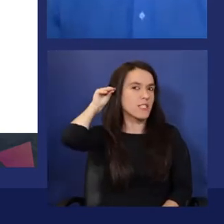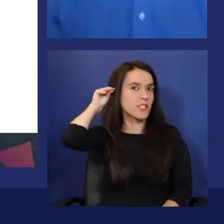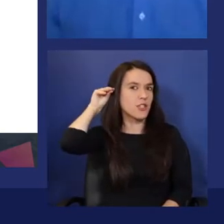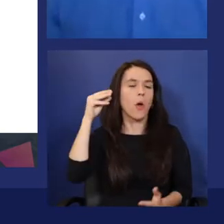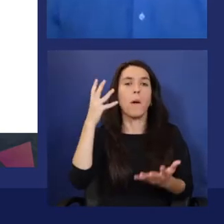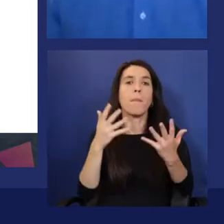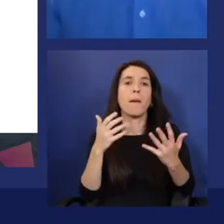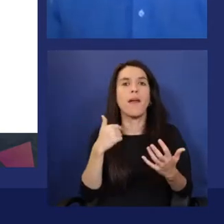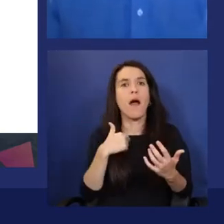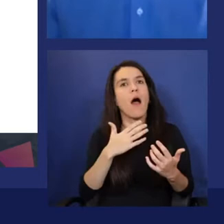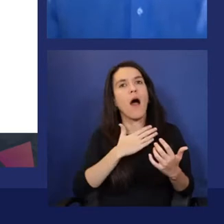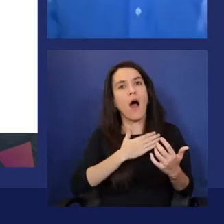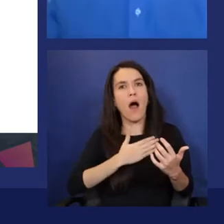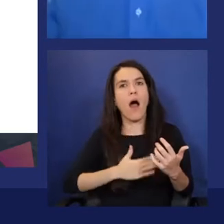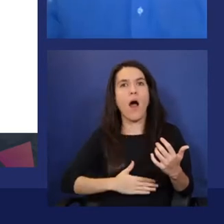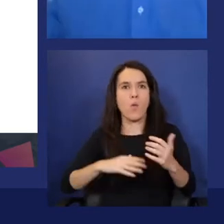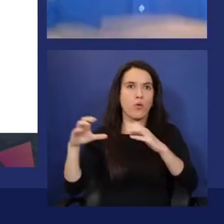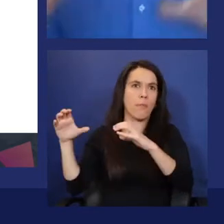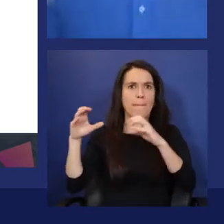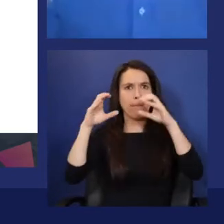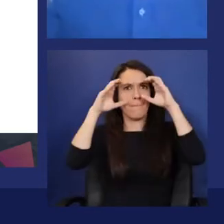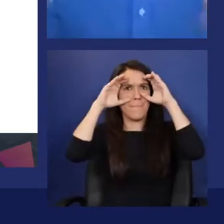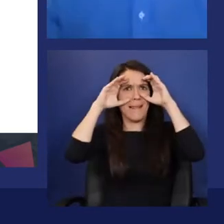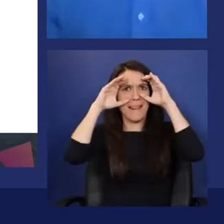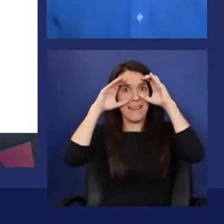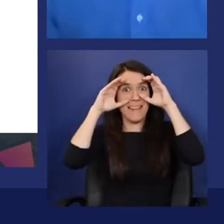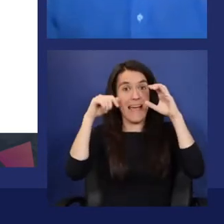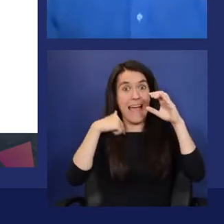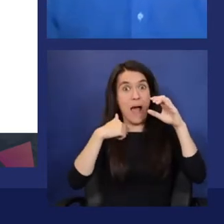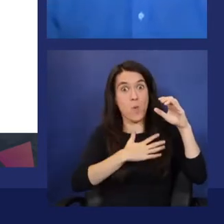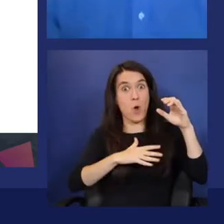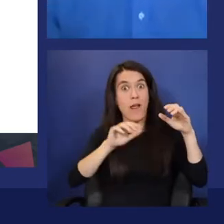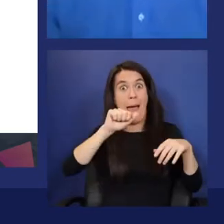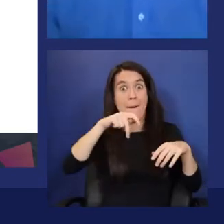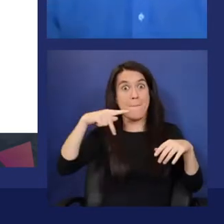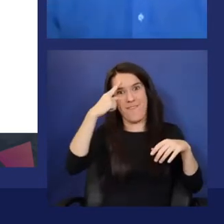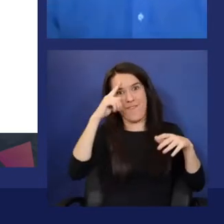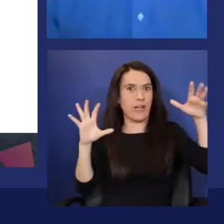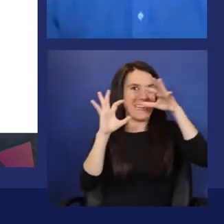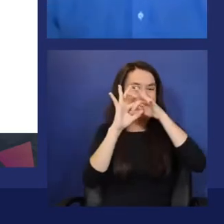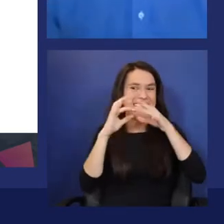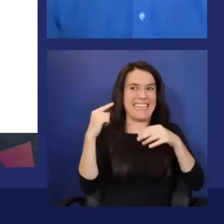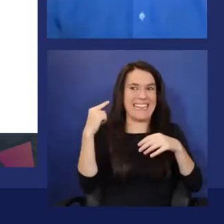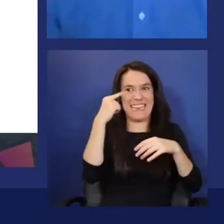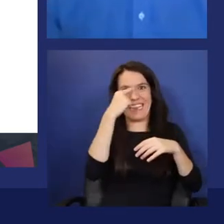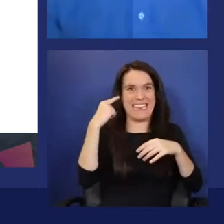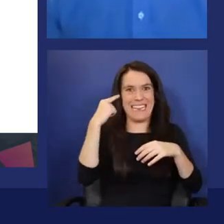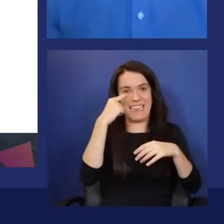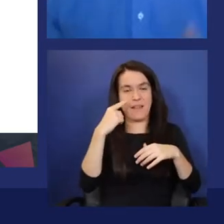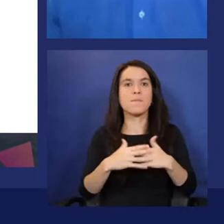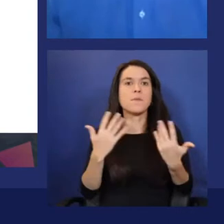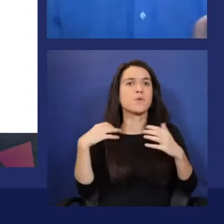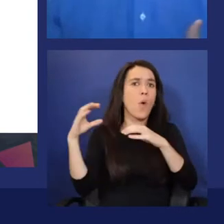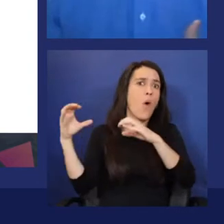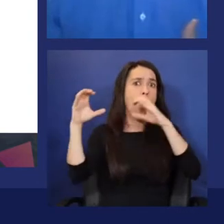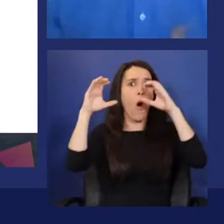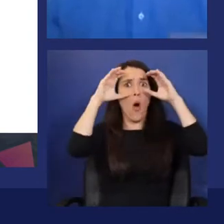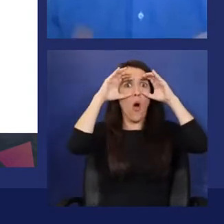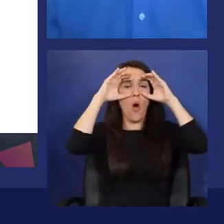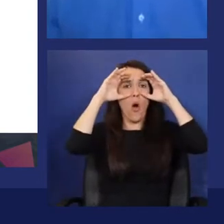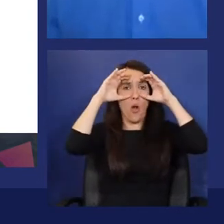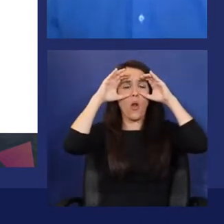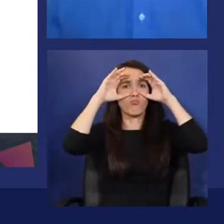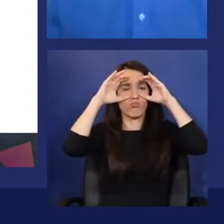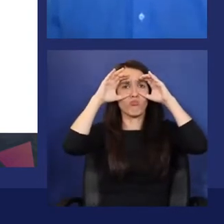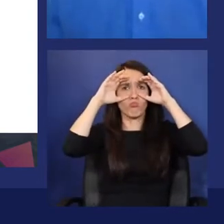app for HoloLens. Well, at a very high level, the way an app for HoloLens works is you have to consider it